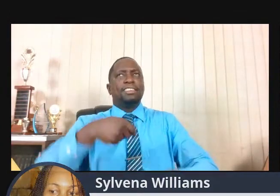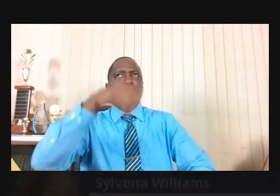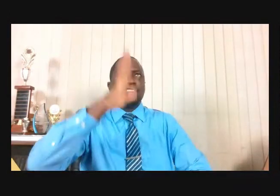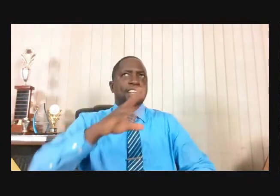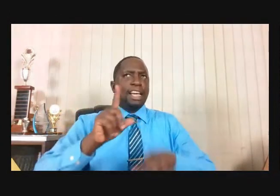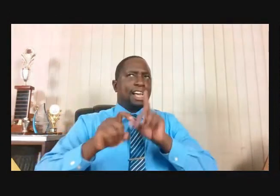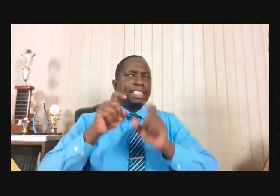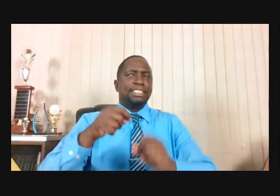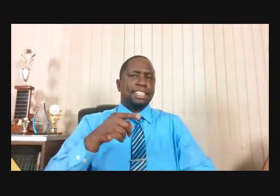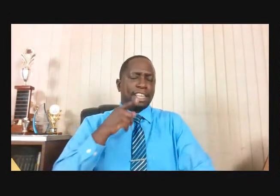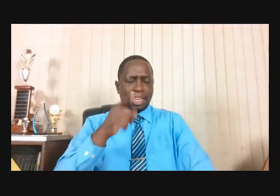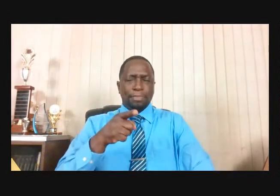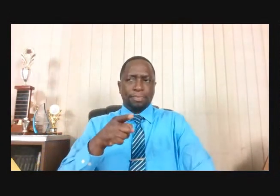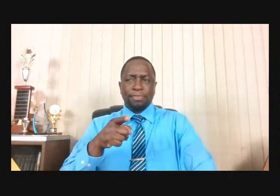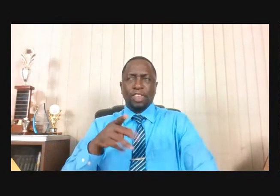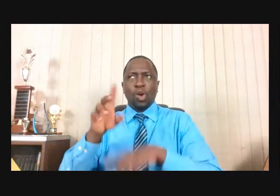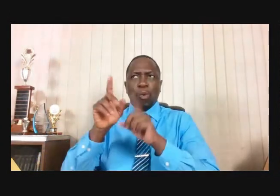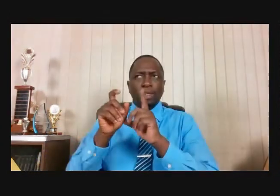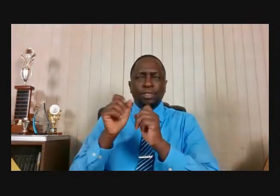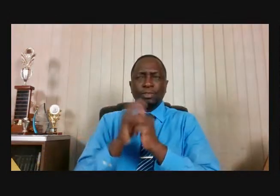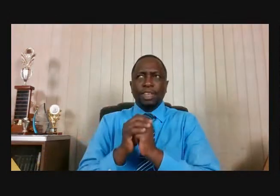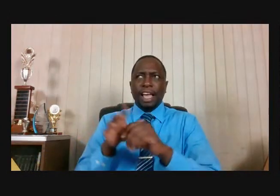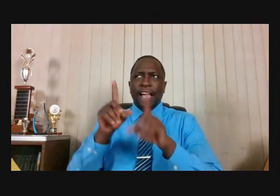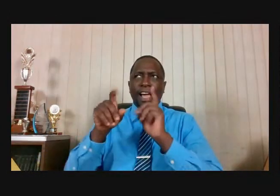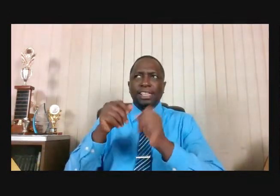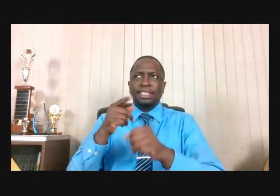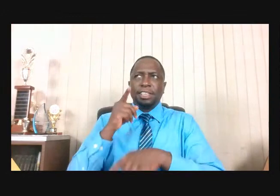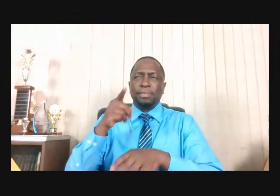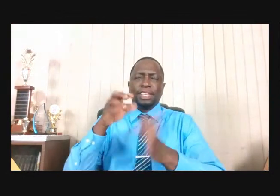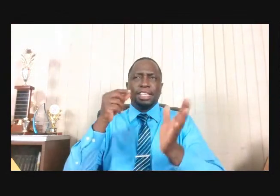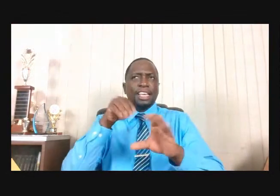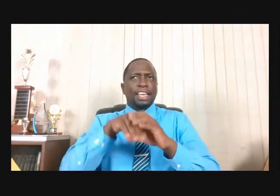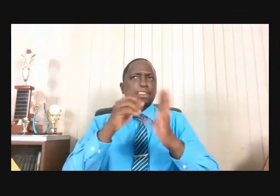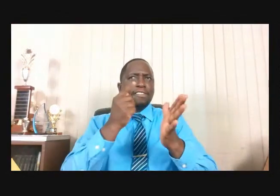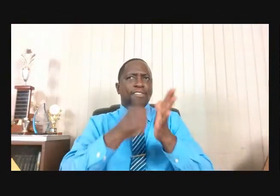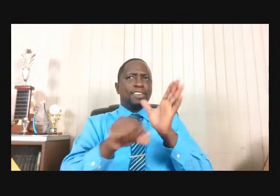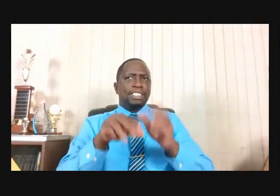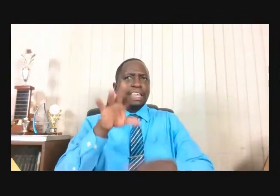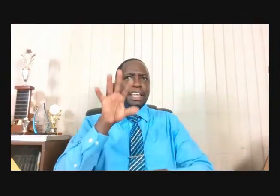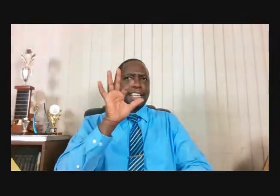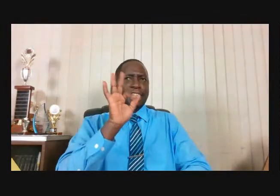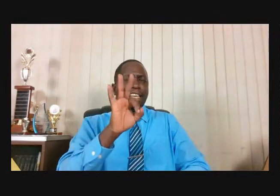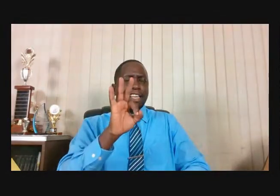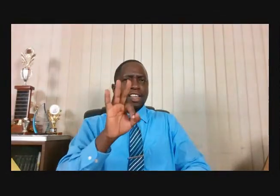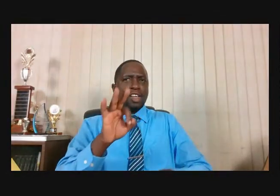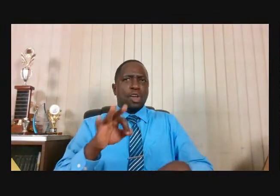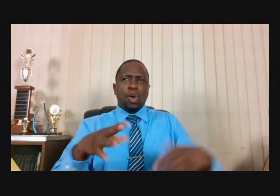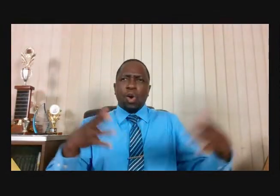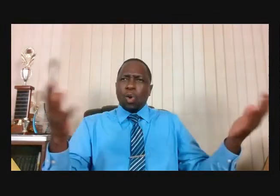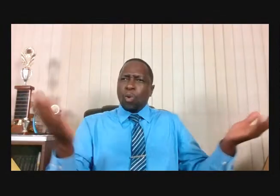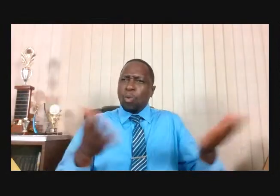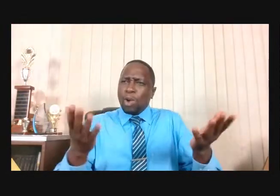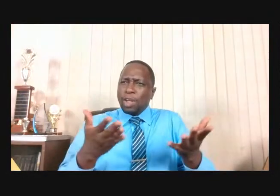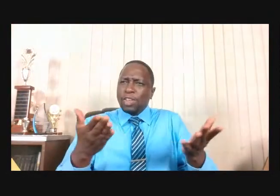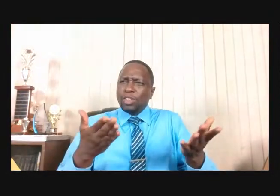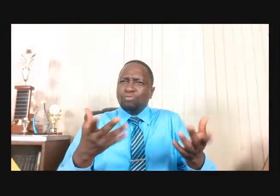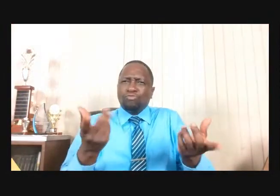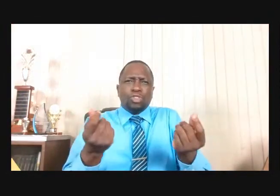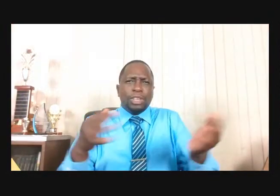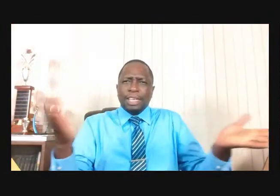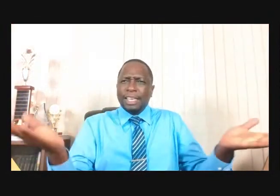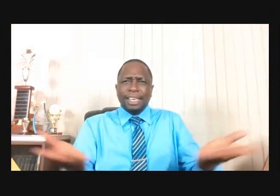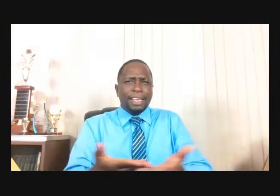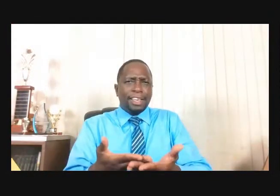question. He asked him in verse 9, What doest thou hear, Elijah? What